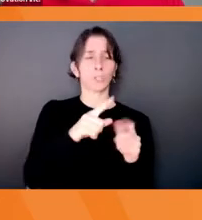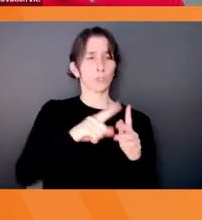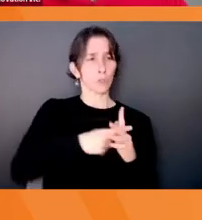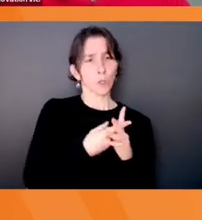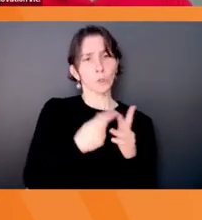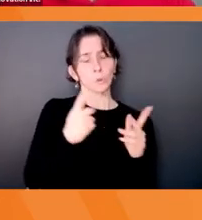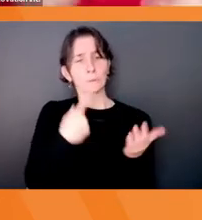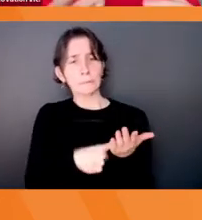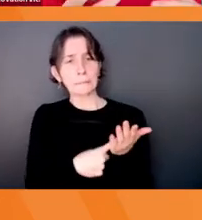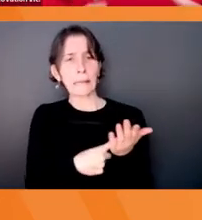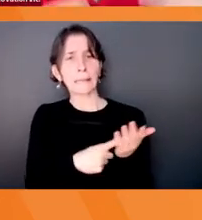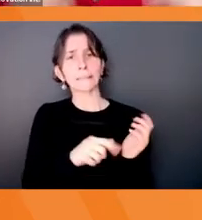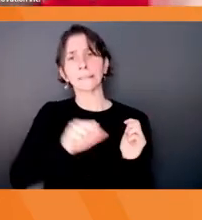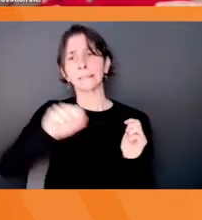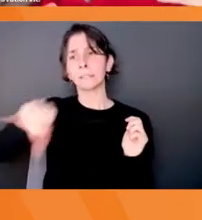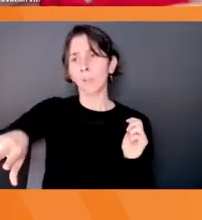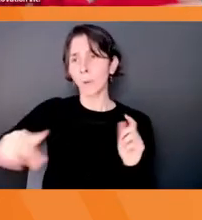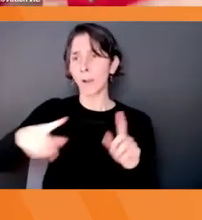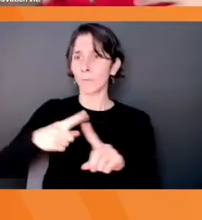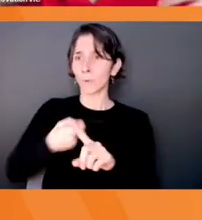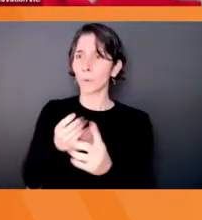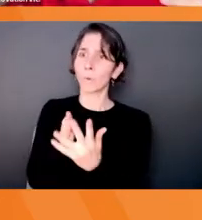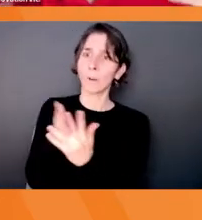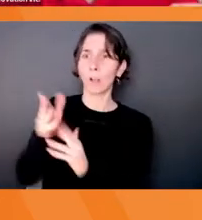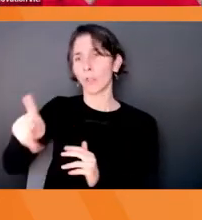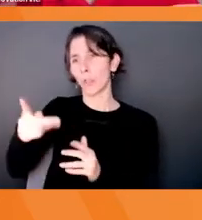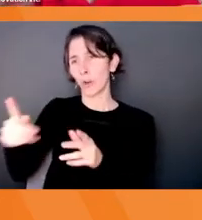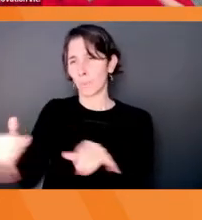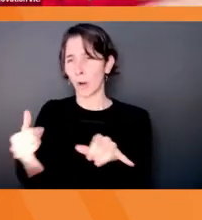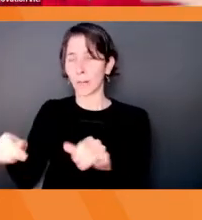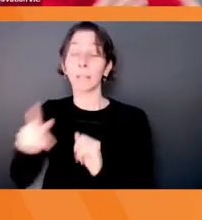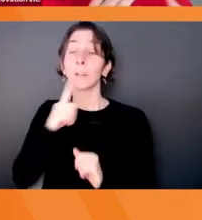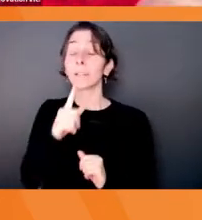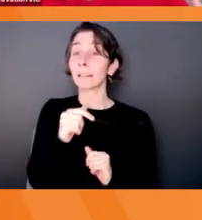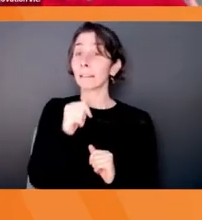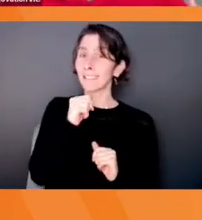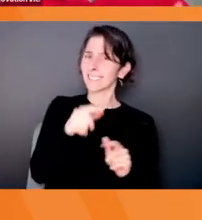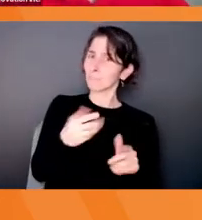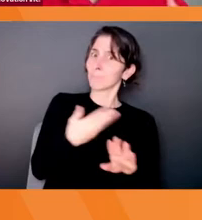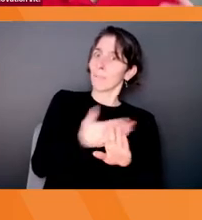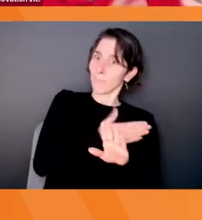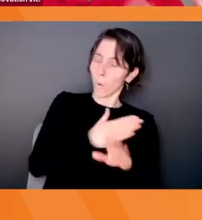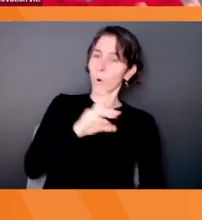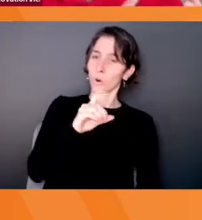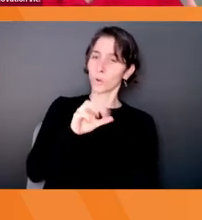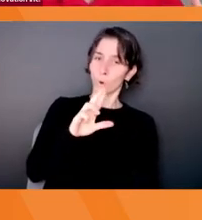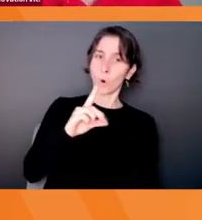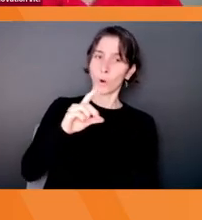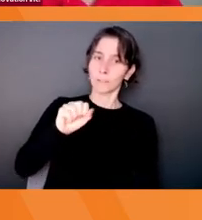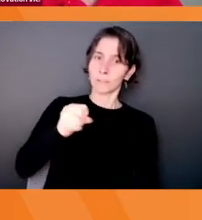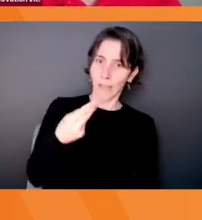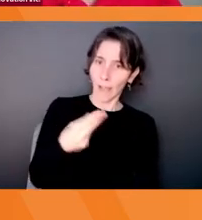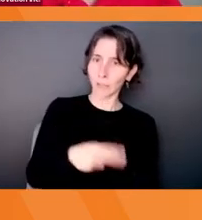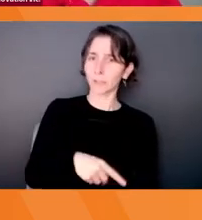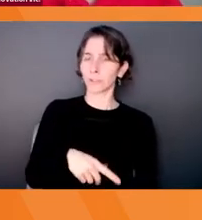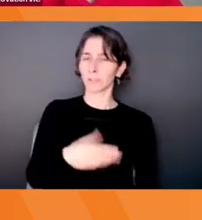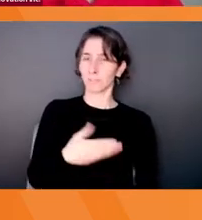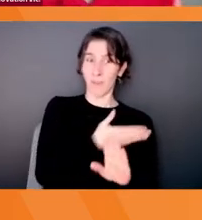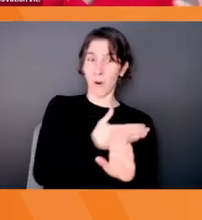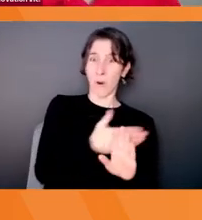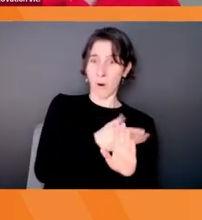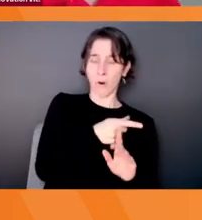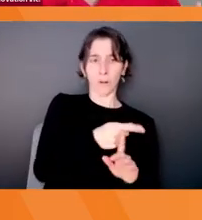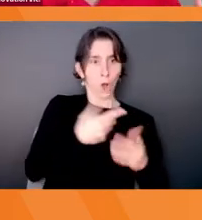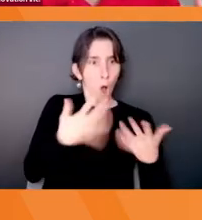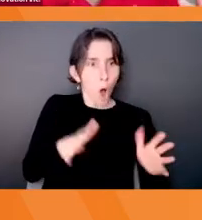Uber Eats and DoorDash became a really big thing, they started to explore these third-party delivery options as a